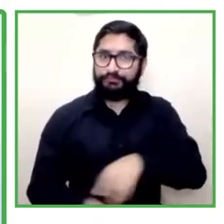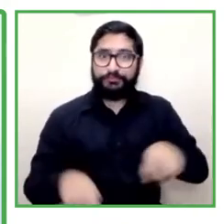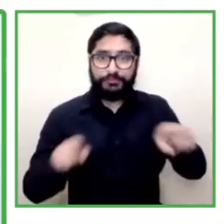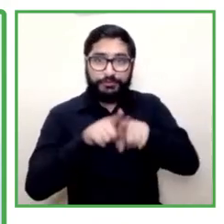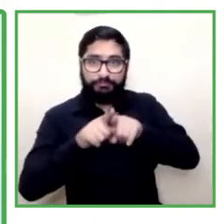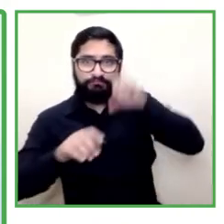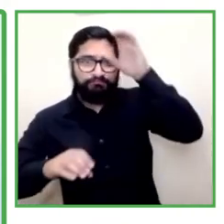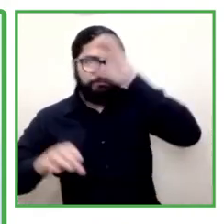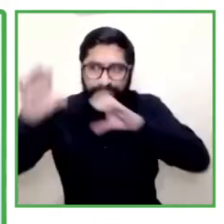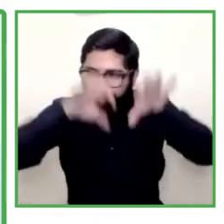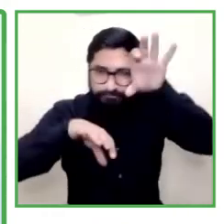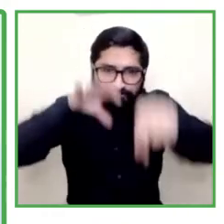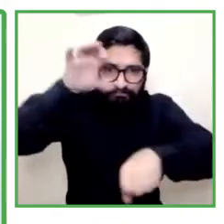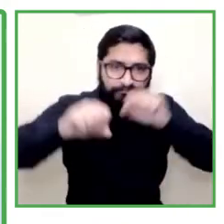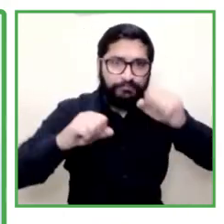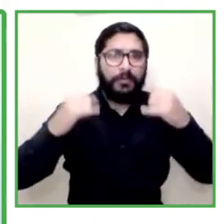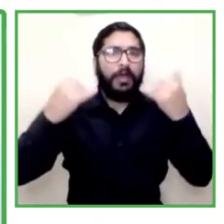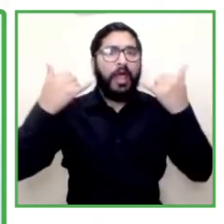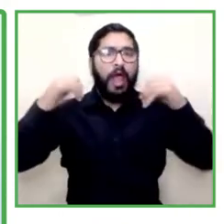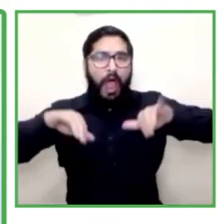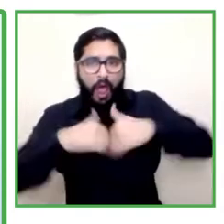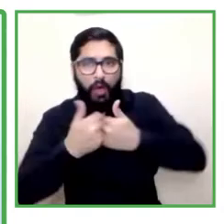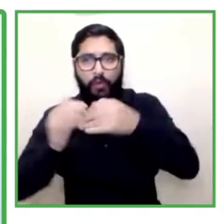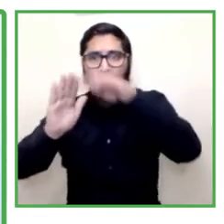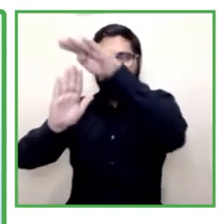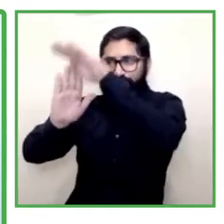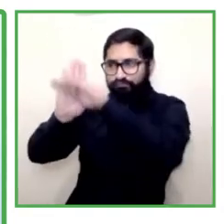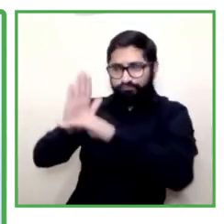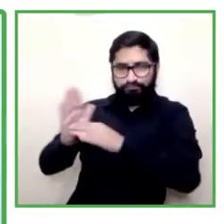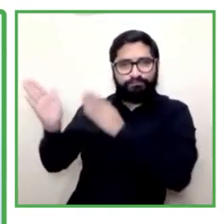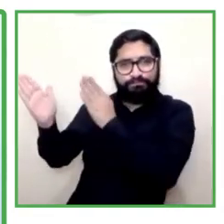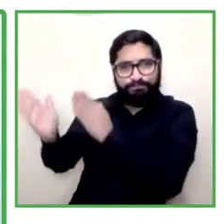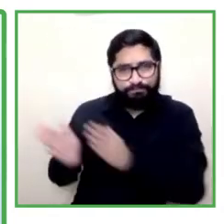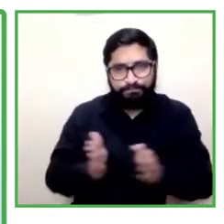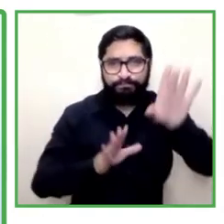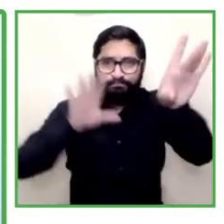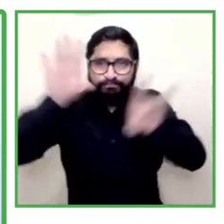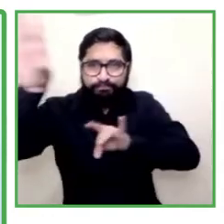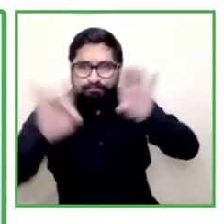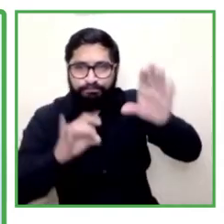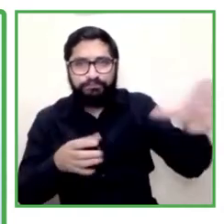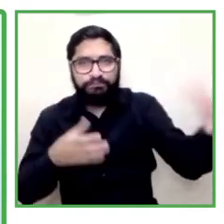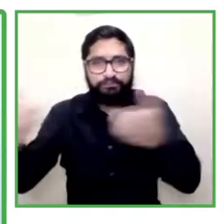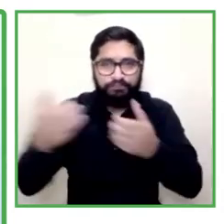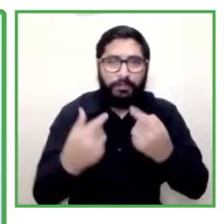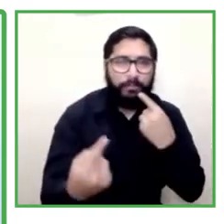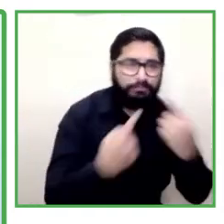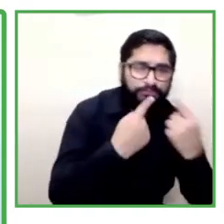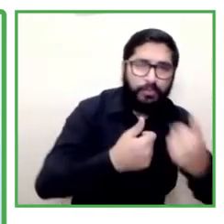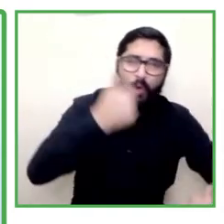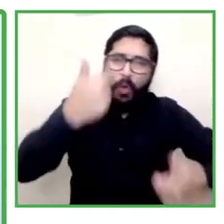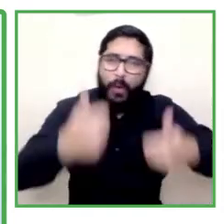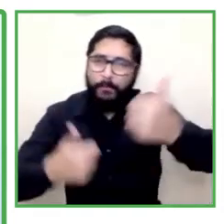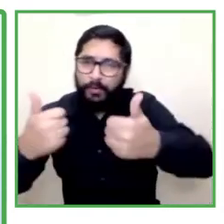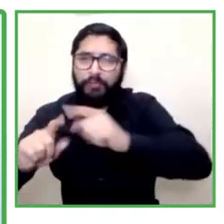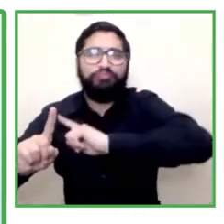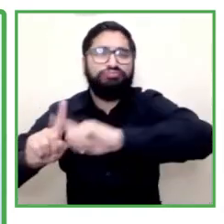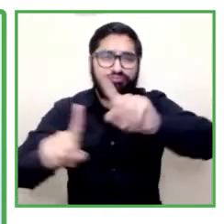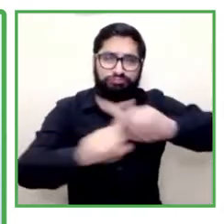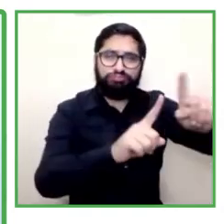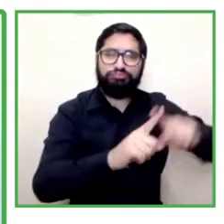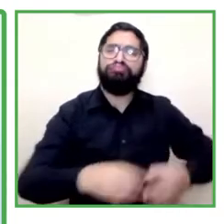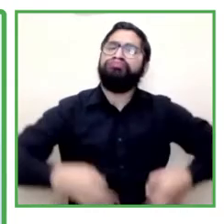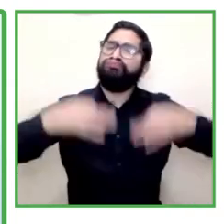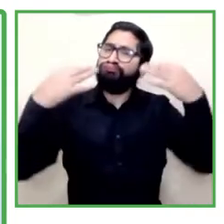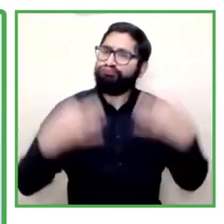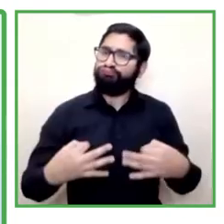and we also try to be involved another competitor in the formal world